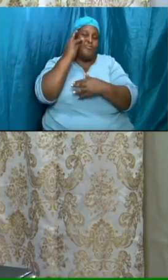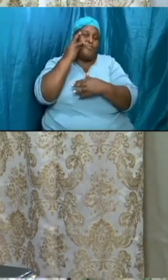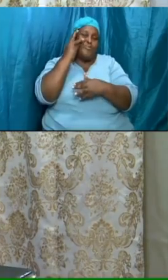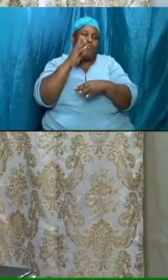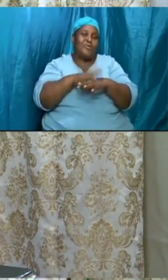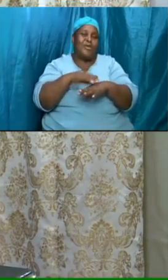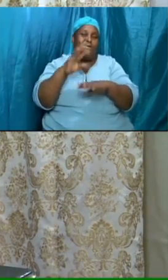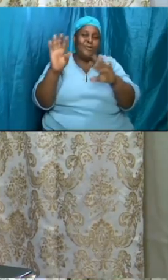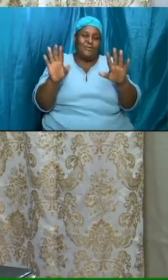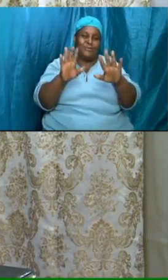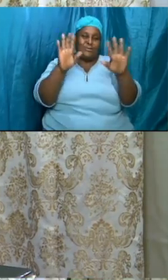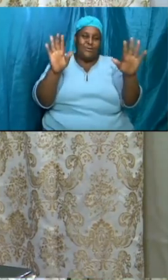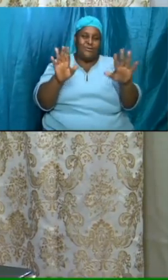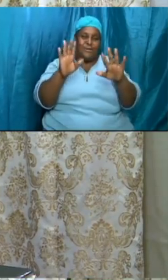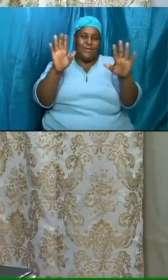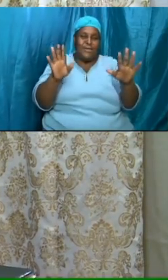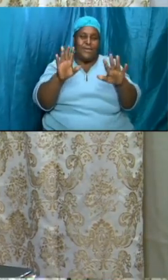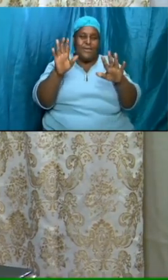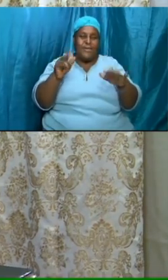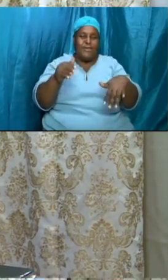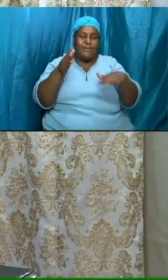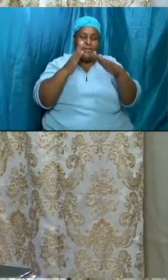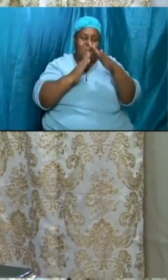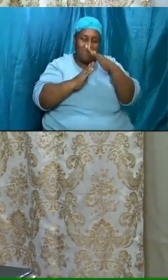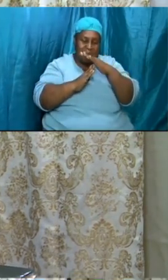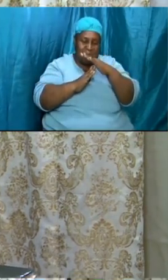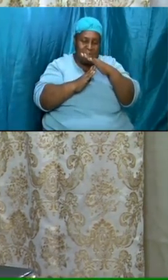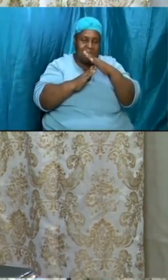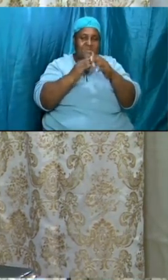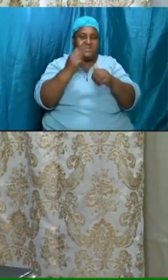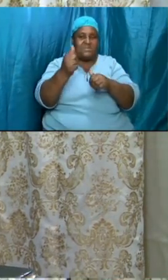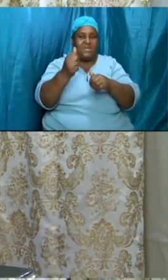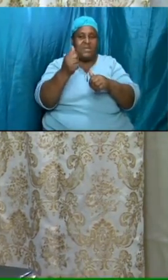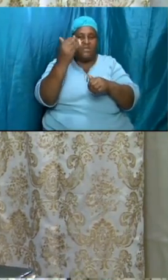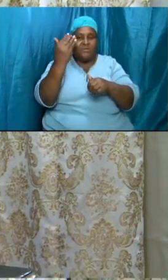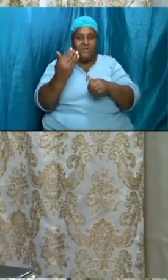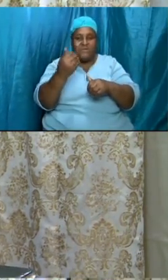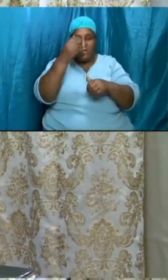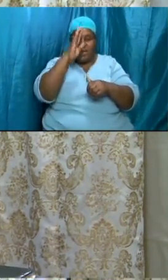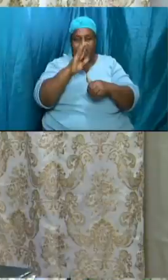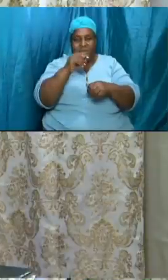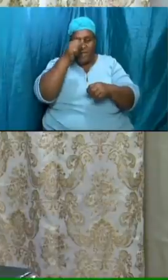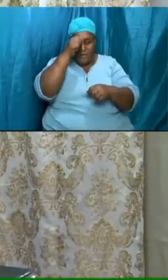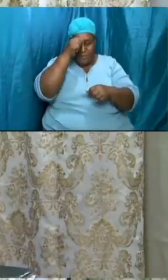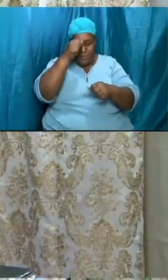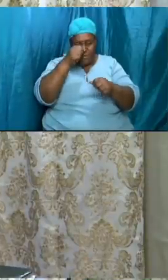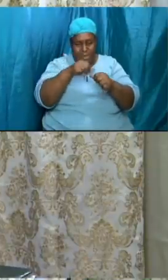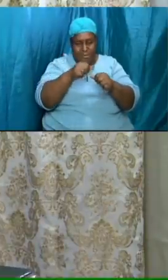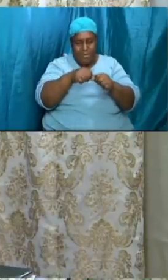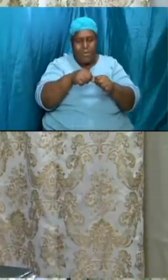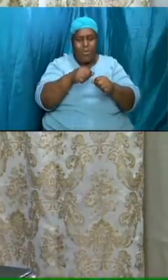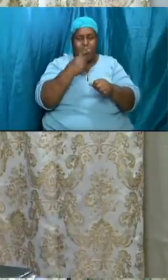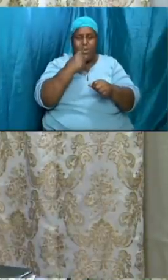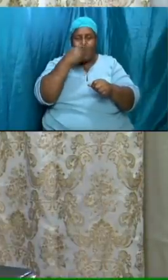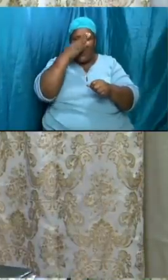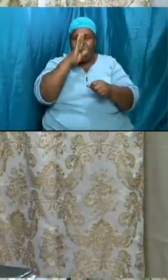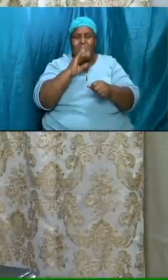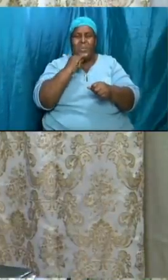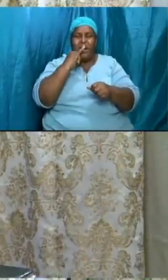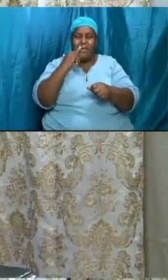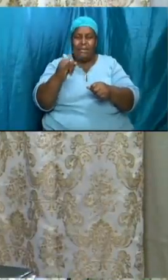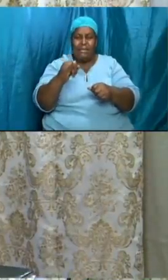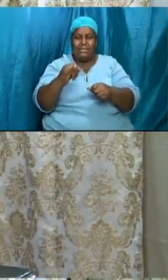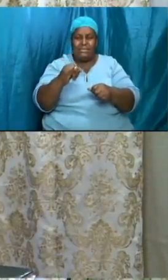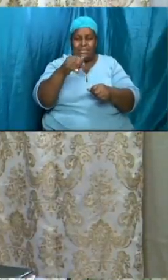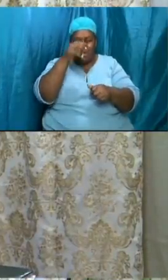an extension of our humbling ourselves before god of our remembering exactly who he is of our